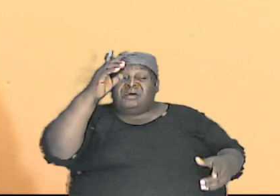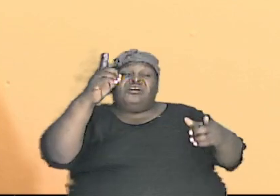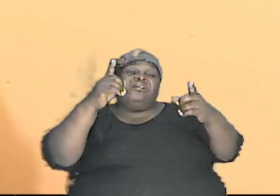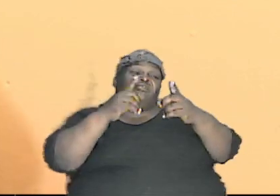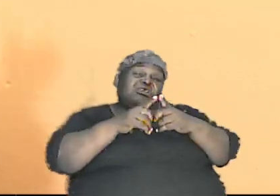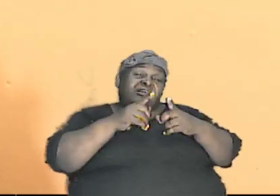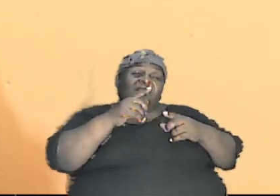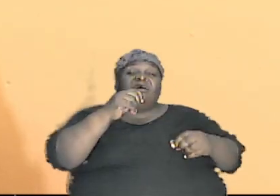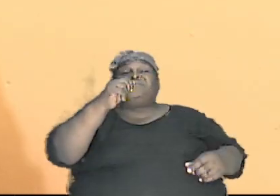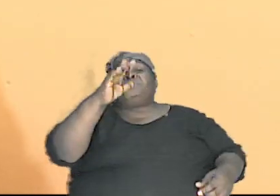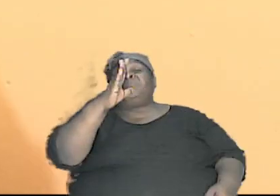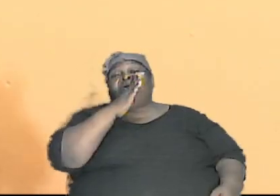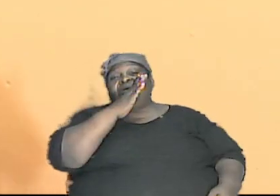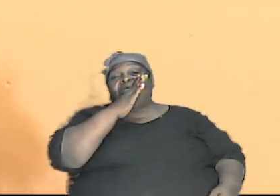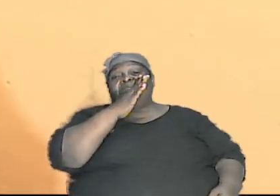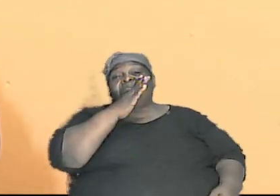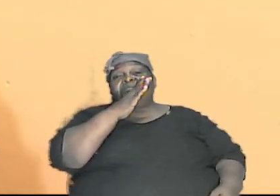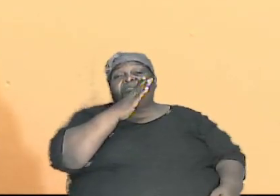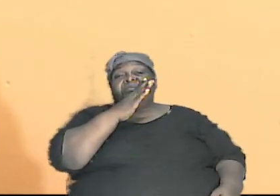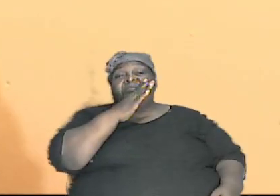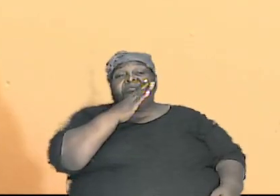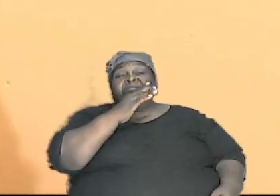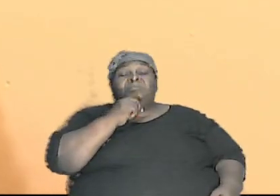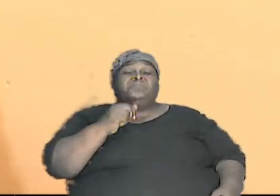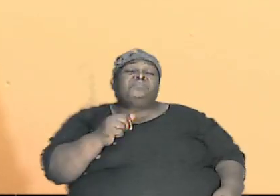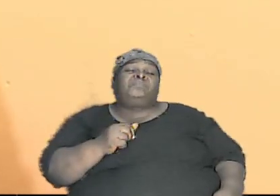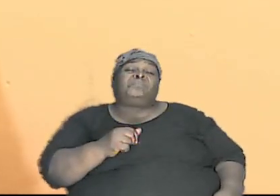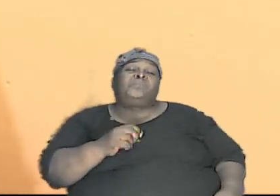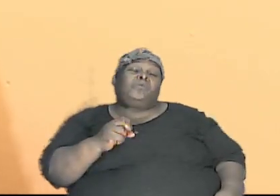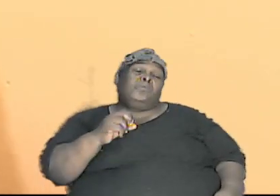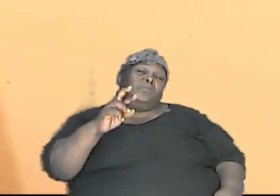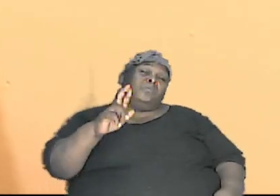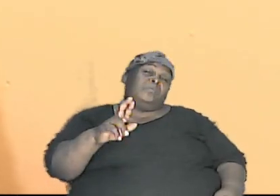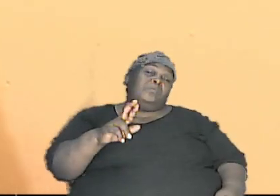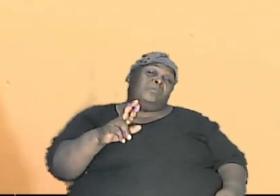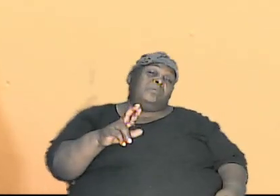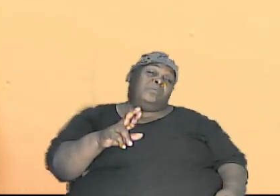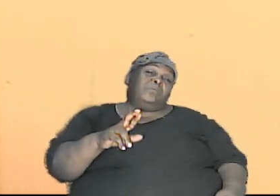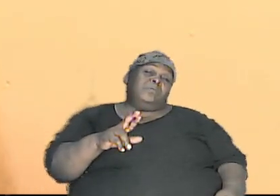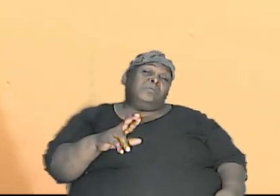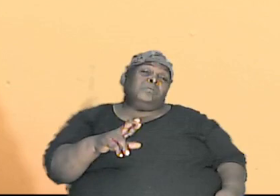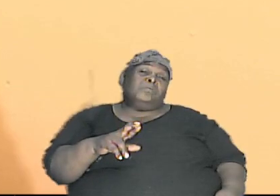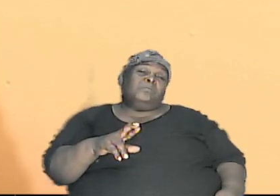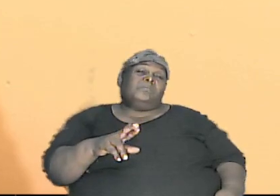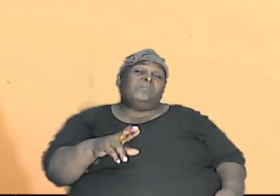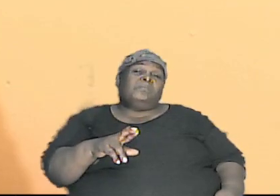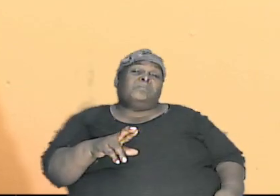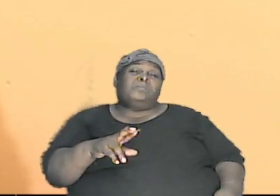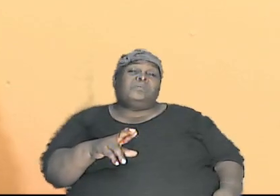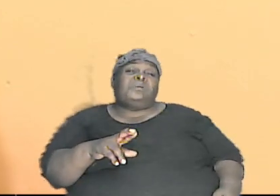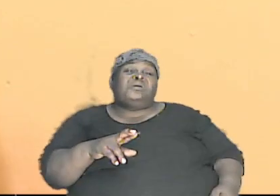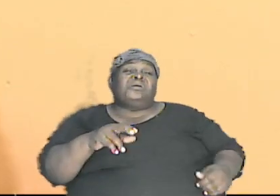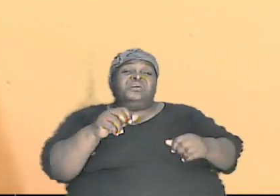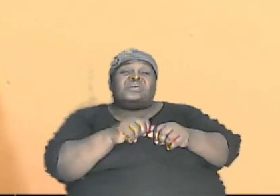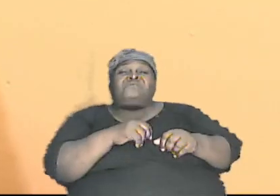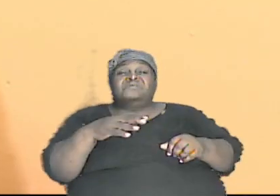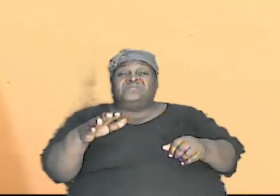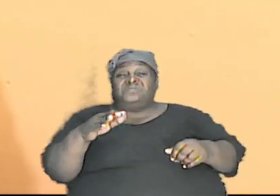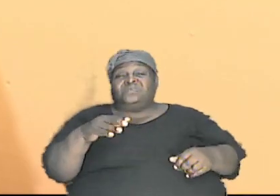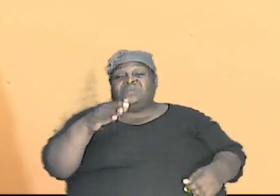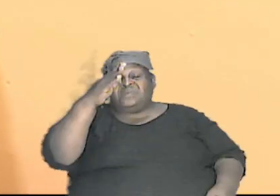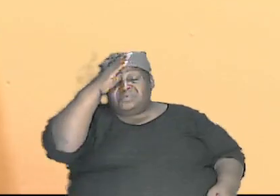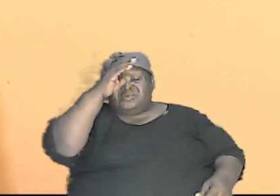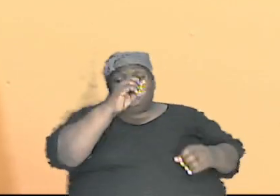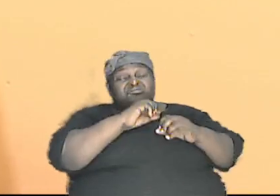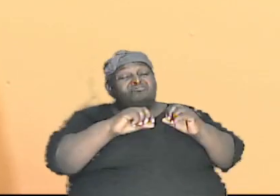the one come from dad or there can be cases where the dominant one comes from man not a thing for him